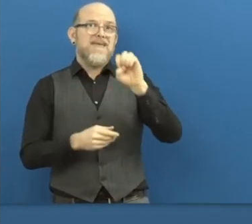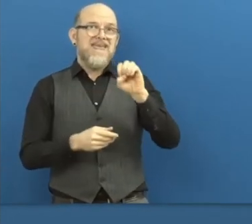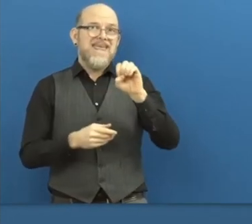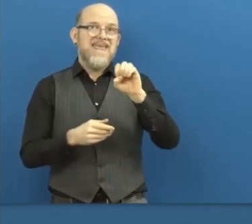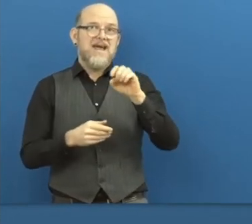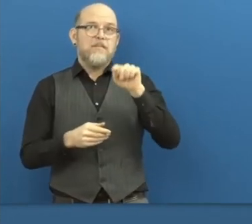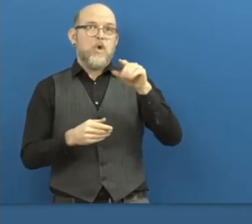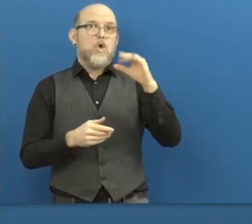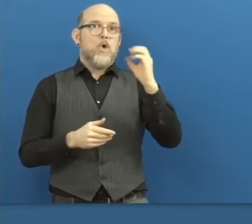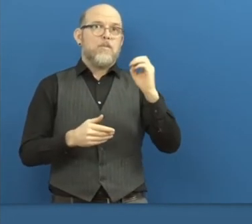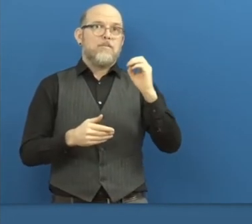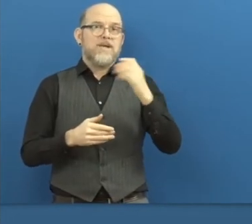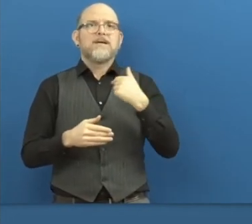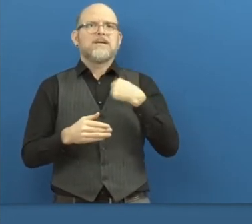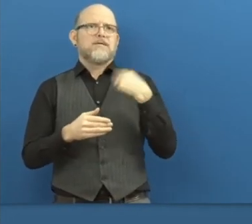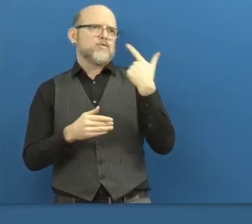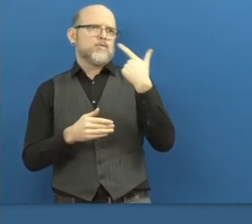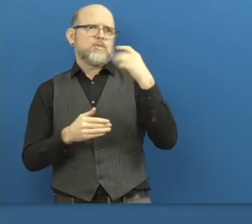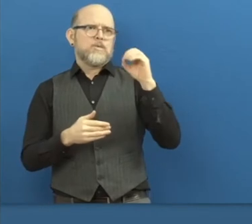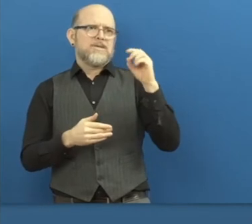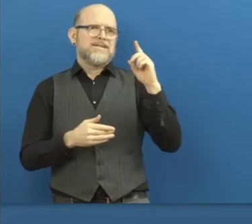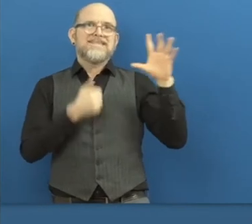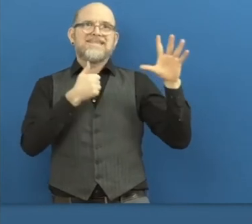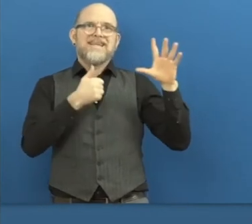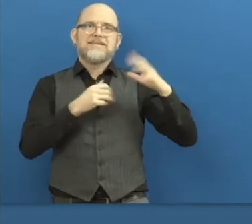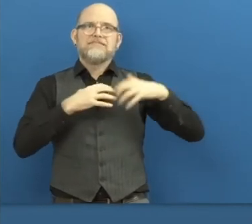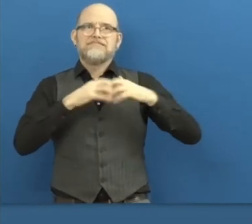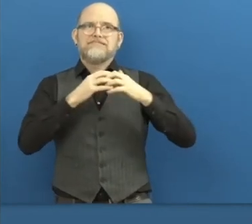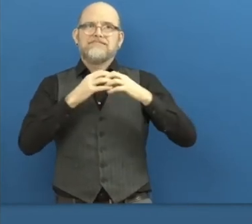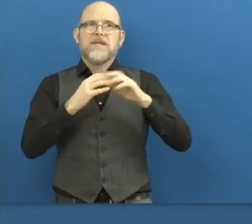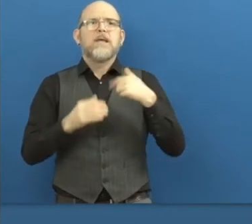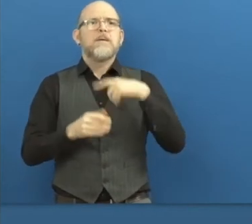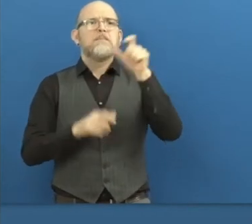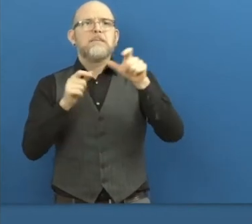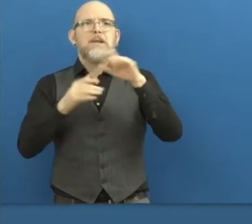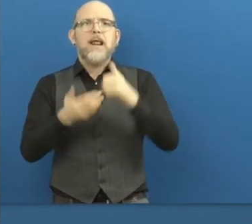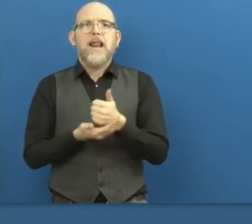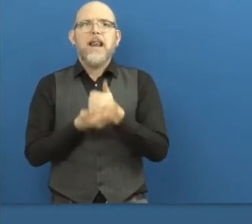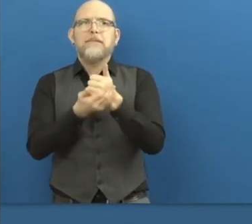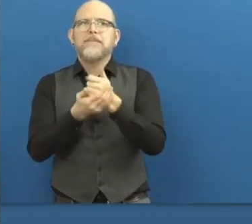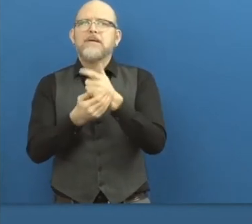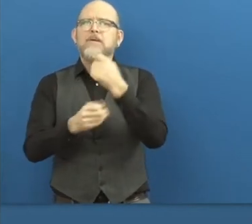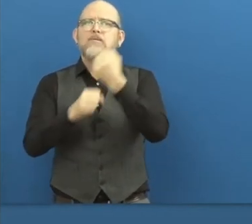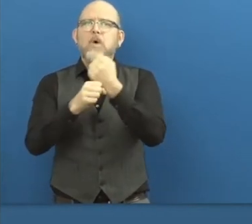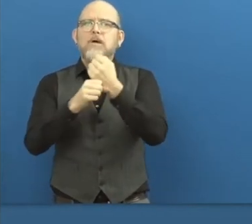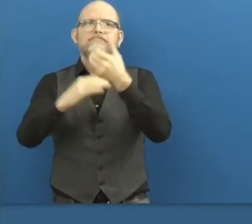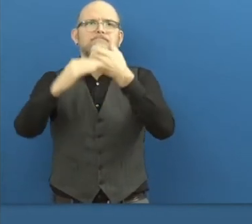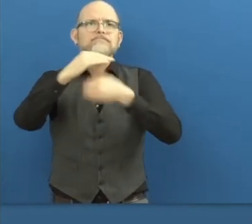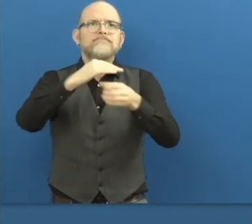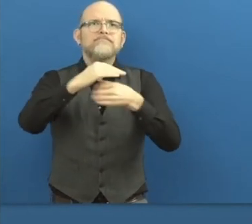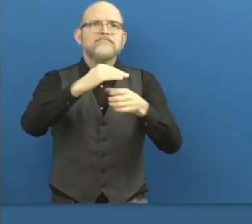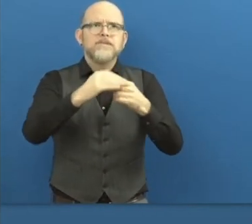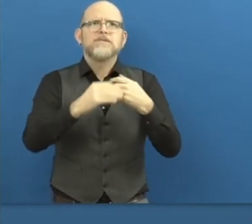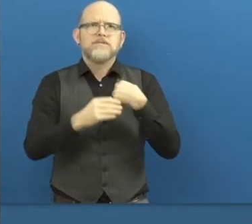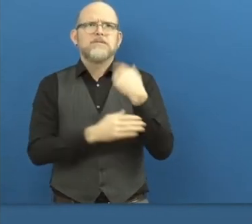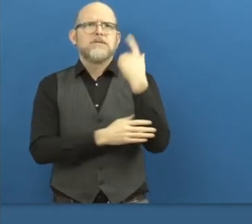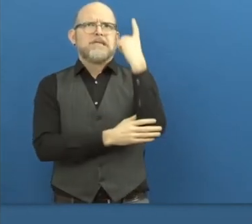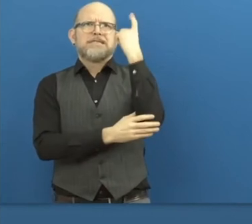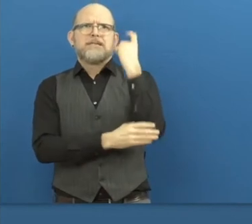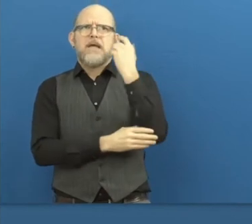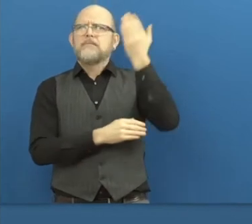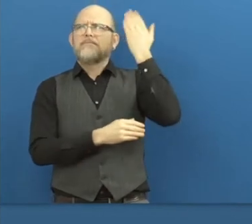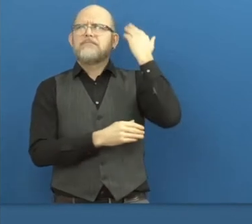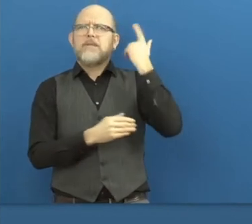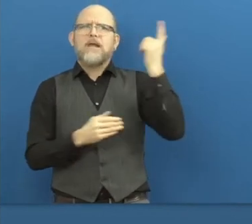2013, aimed at helping people with disabilities to get a job. We started doing that in Argentina